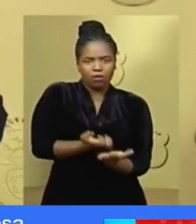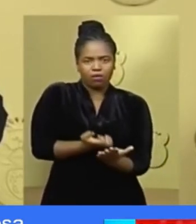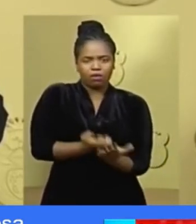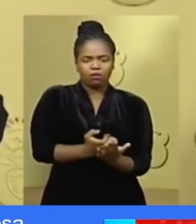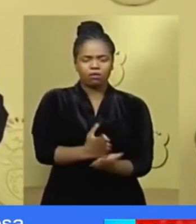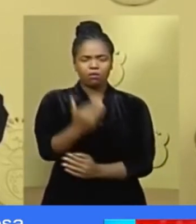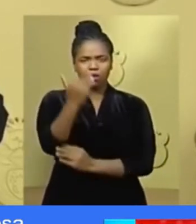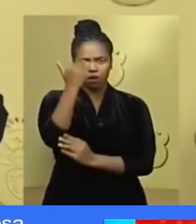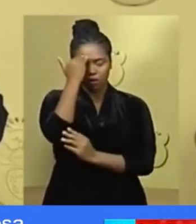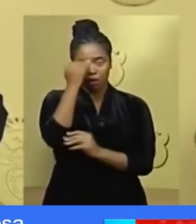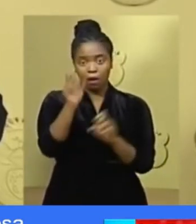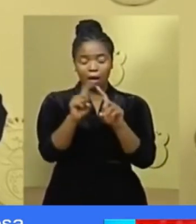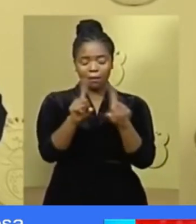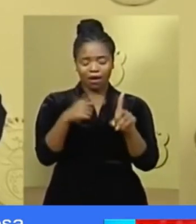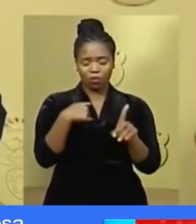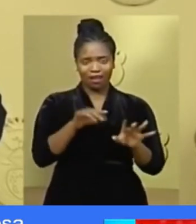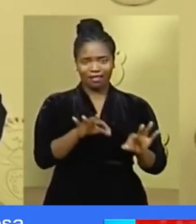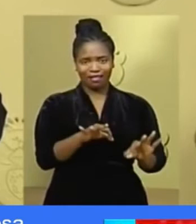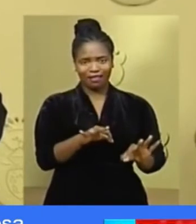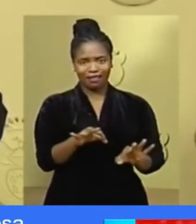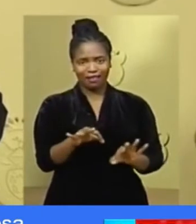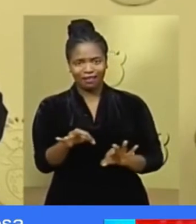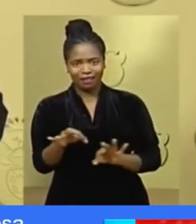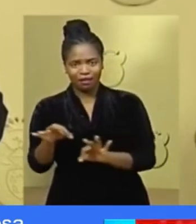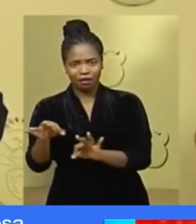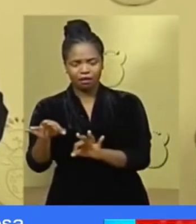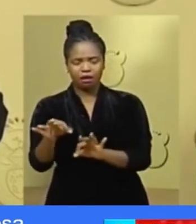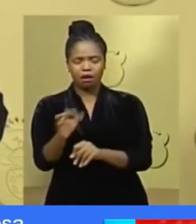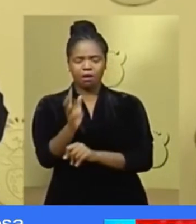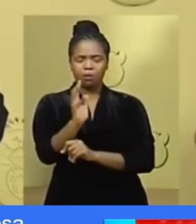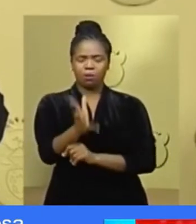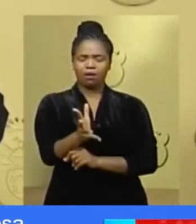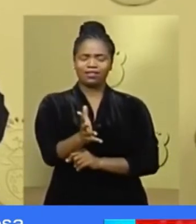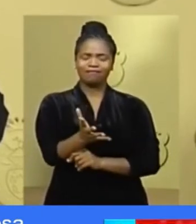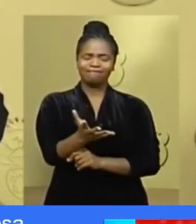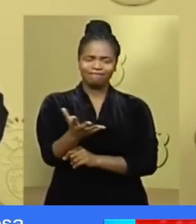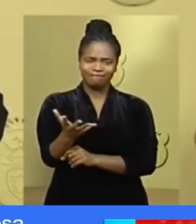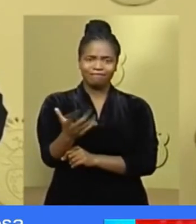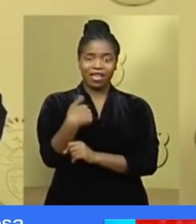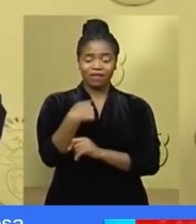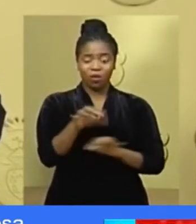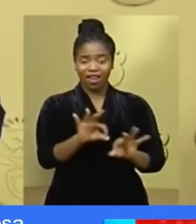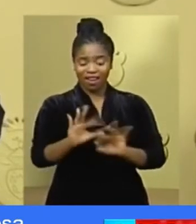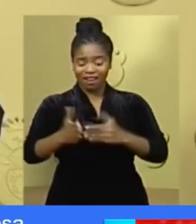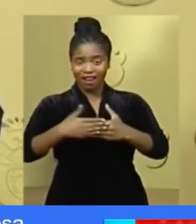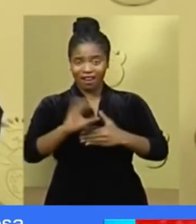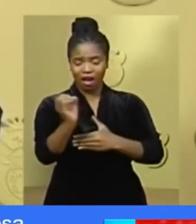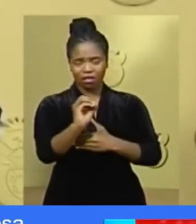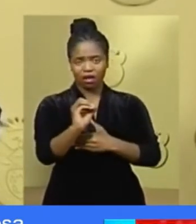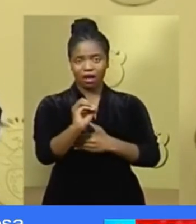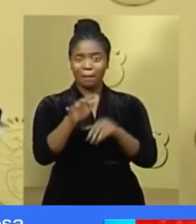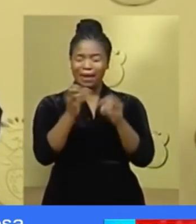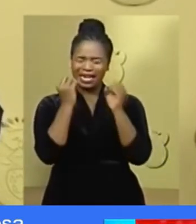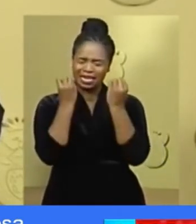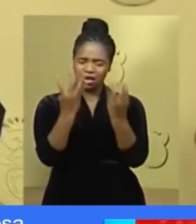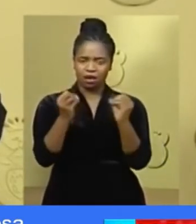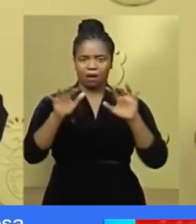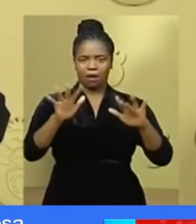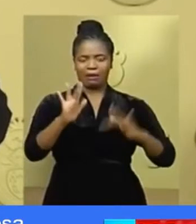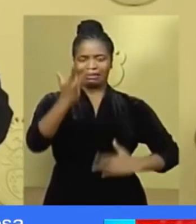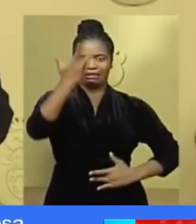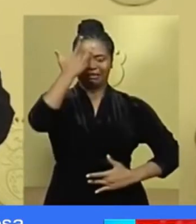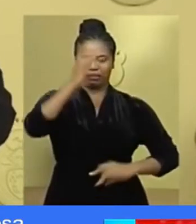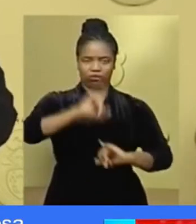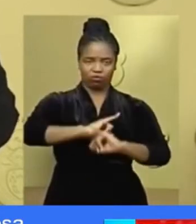the human cost of delaying this action would be far, far greater. The nationwide